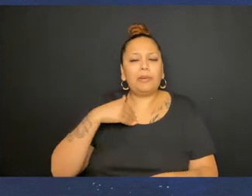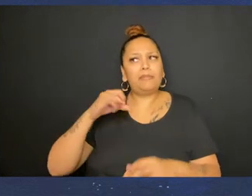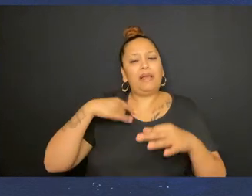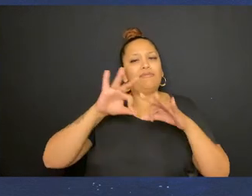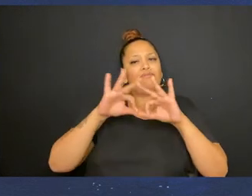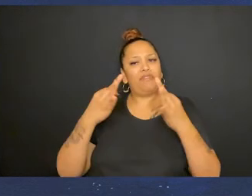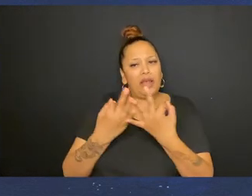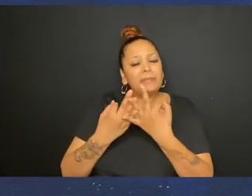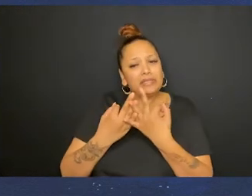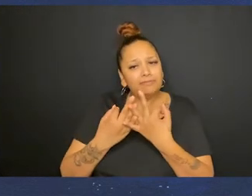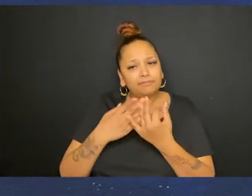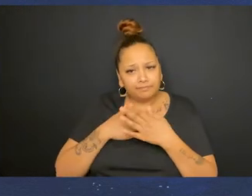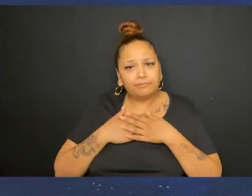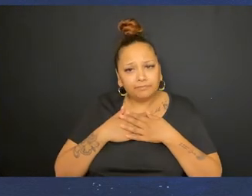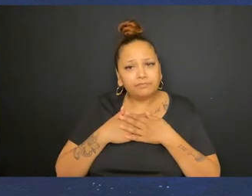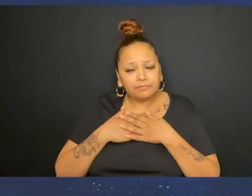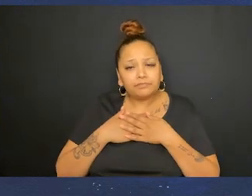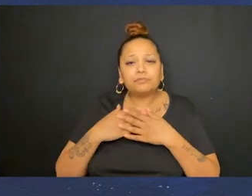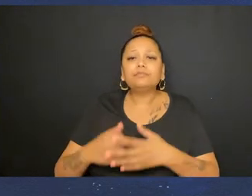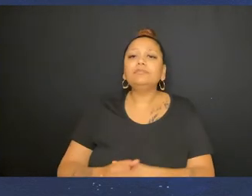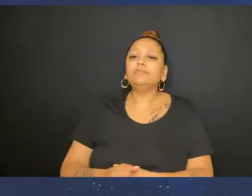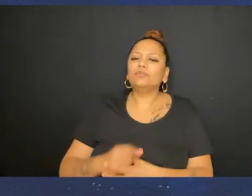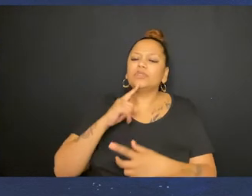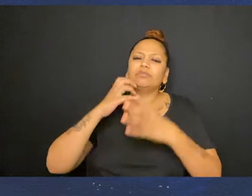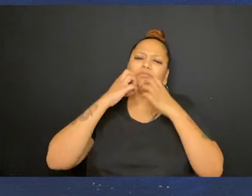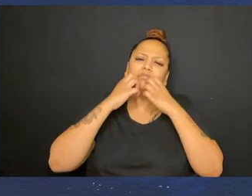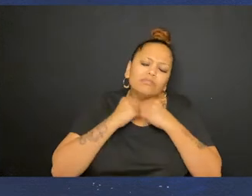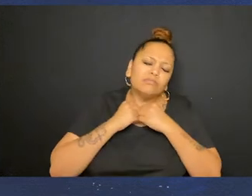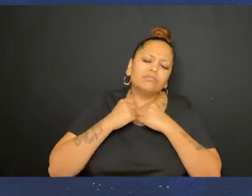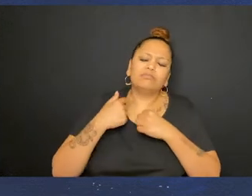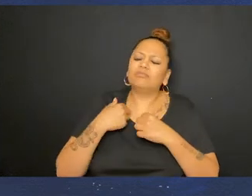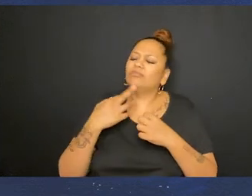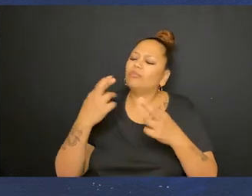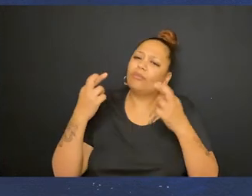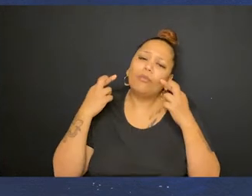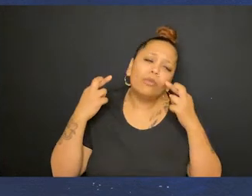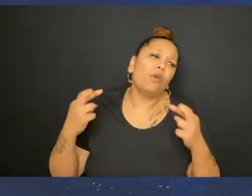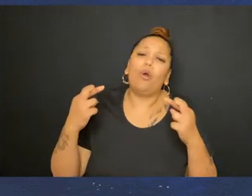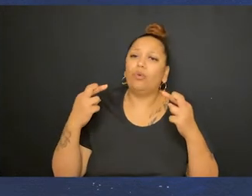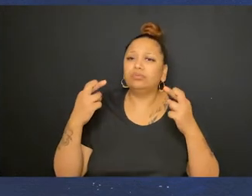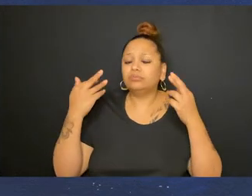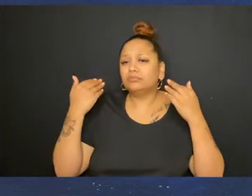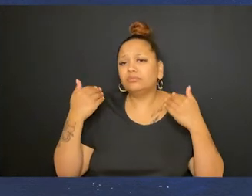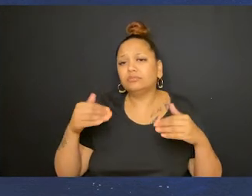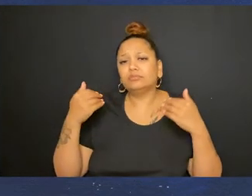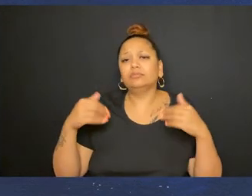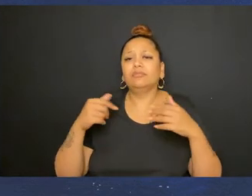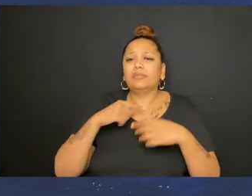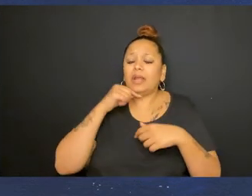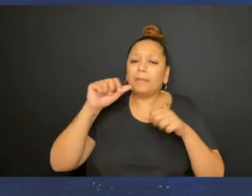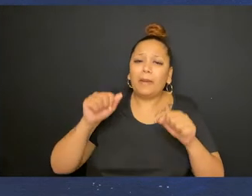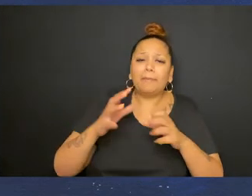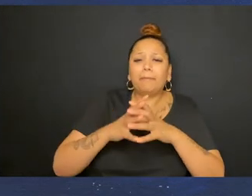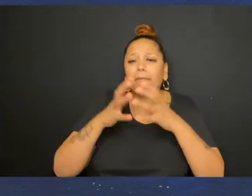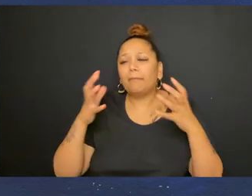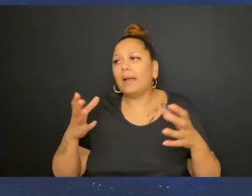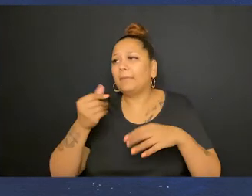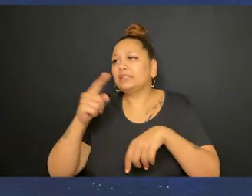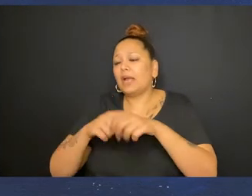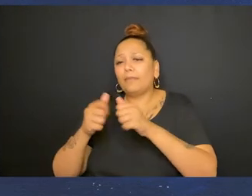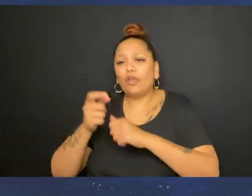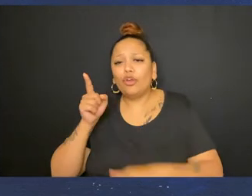2022, I lost a member of my family, a very beloved member of my family who I was very close with. And